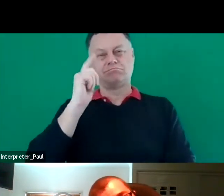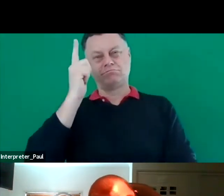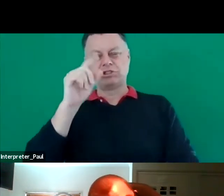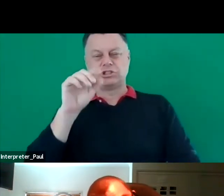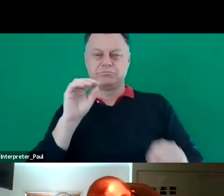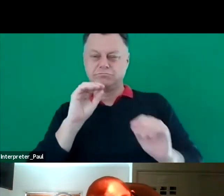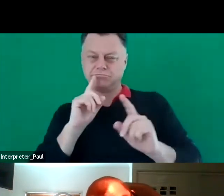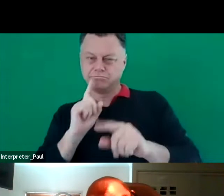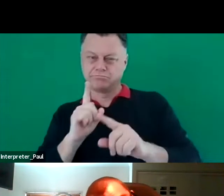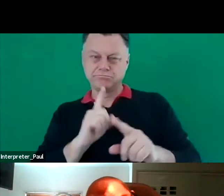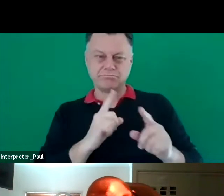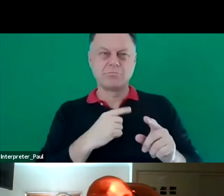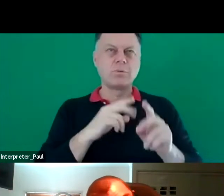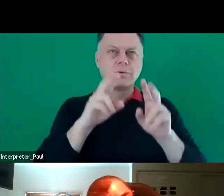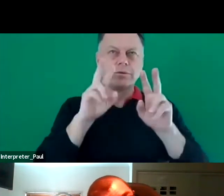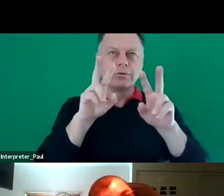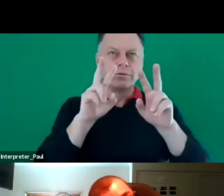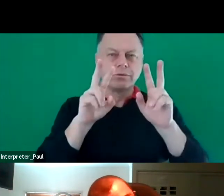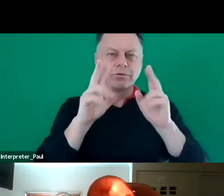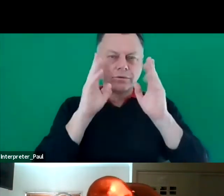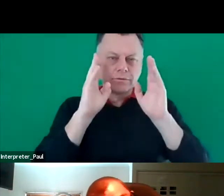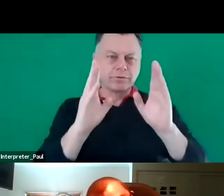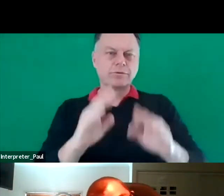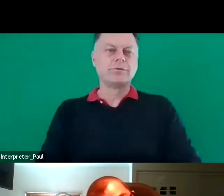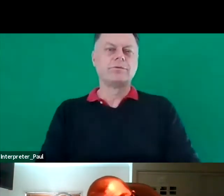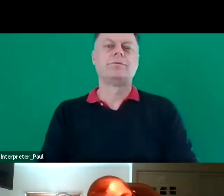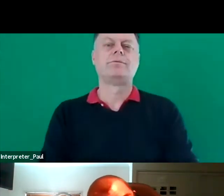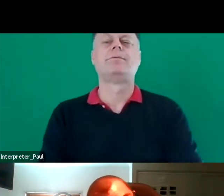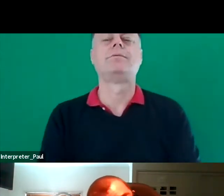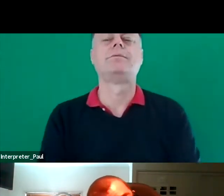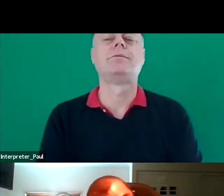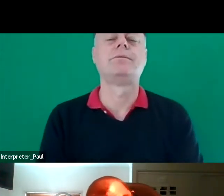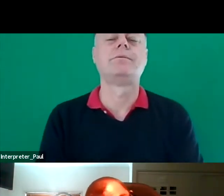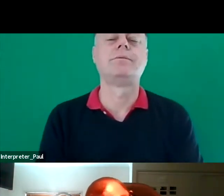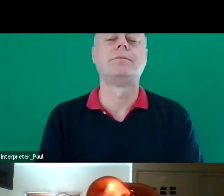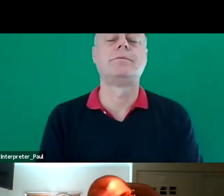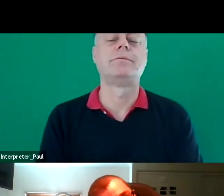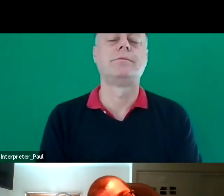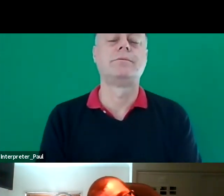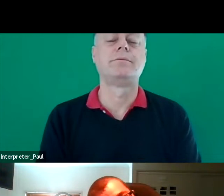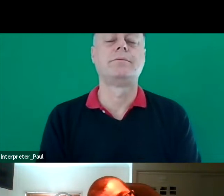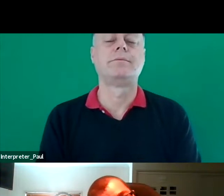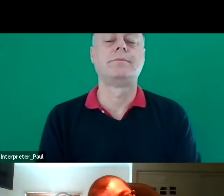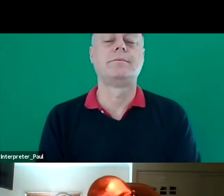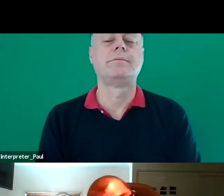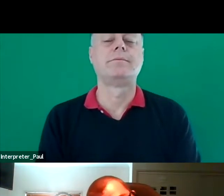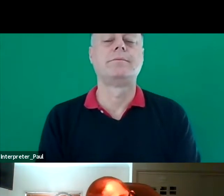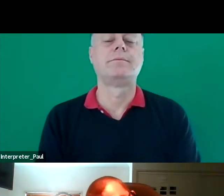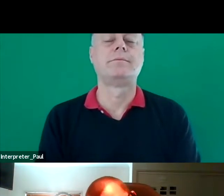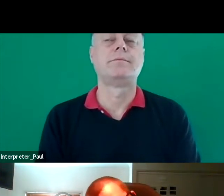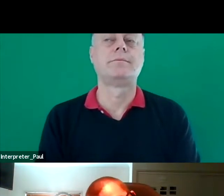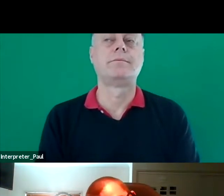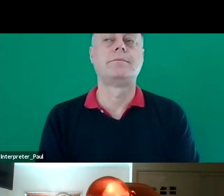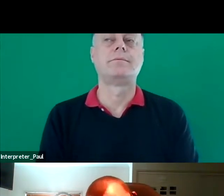and it did mean that I could just worry about the kind of class